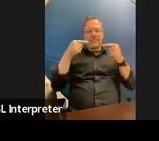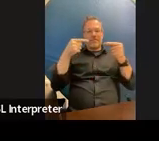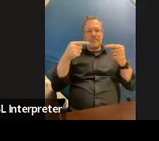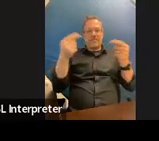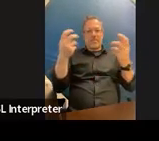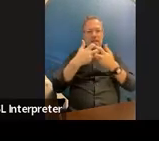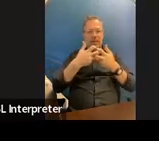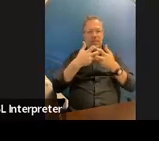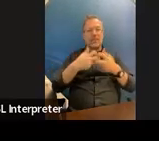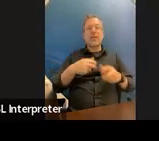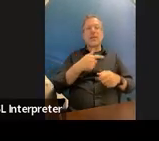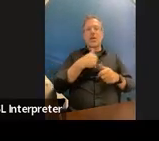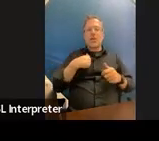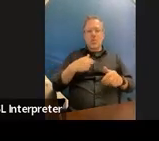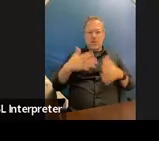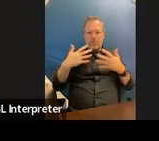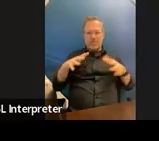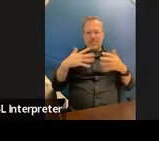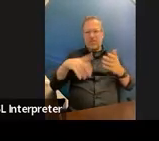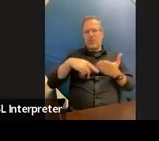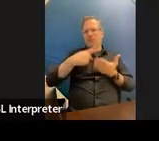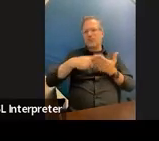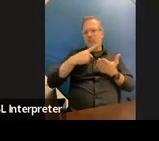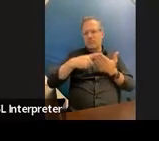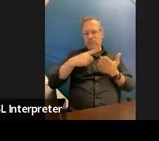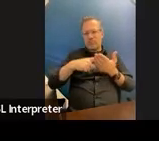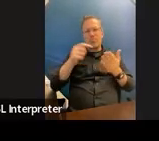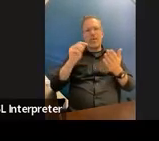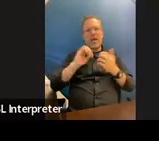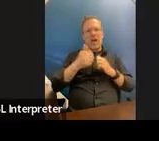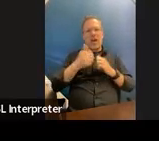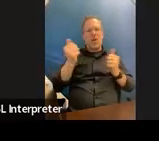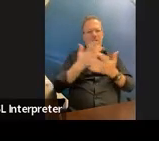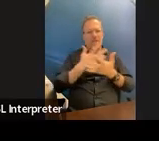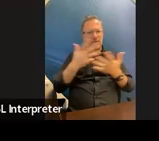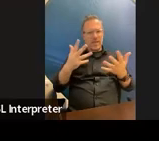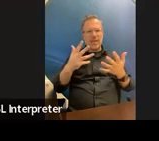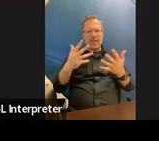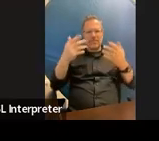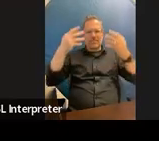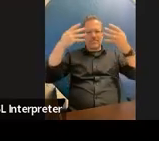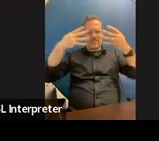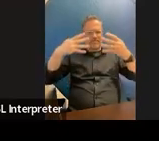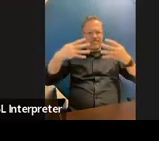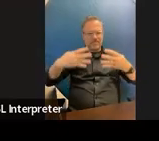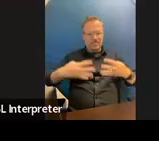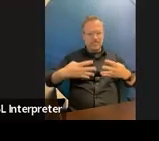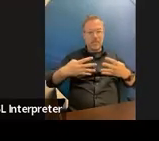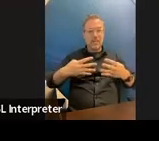how everything is aligned um the key here is the